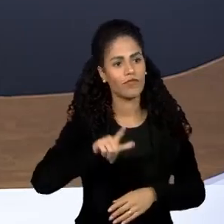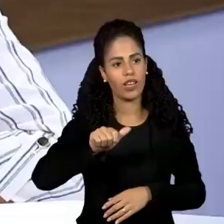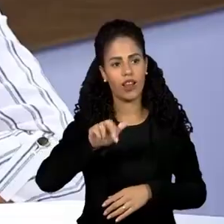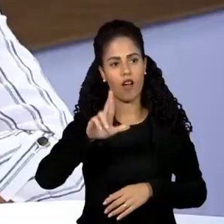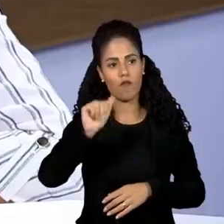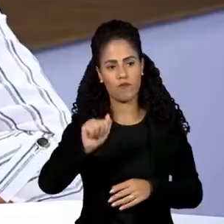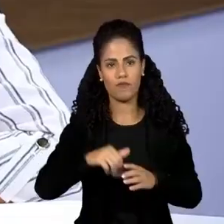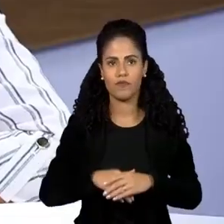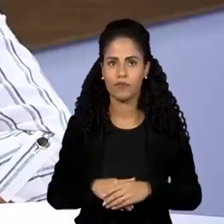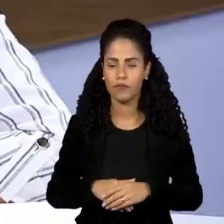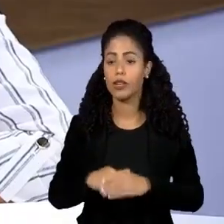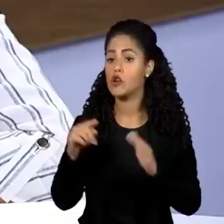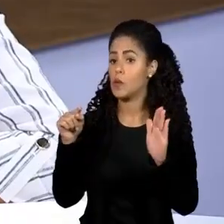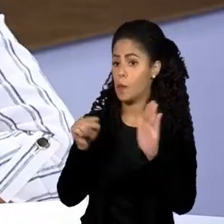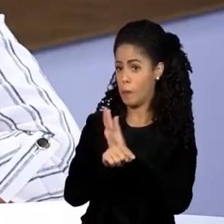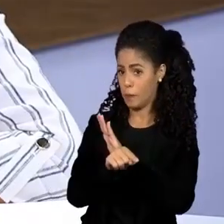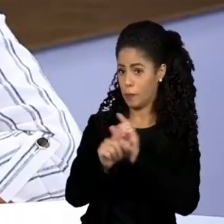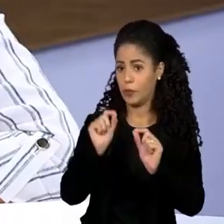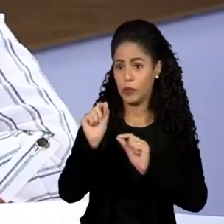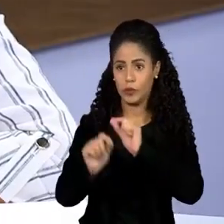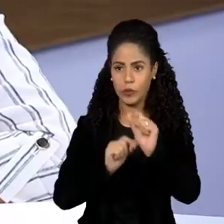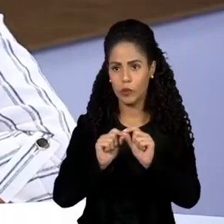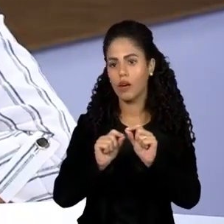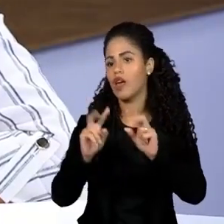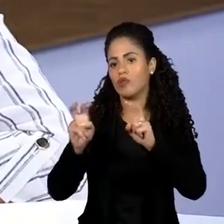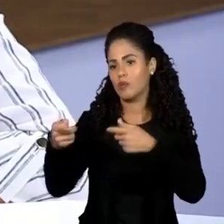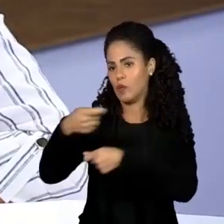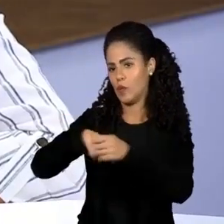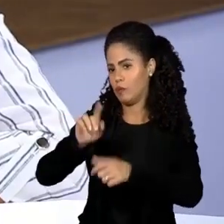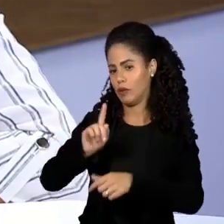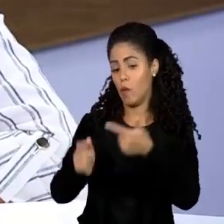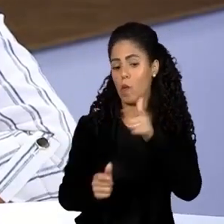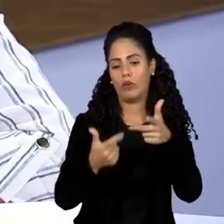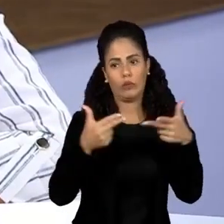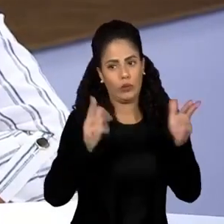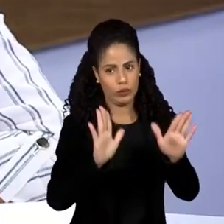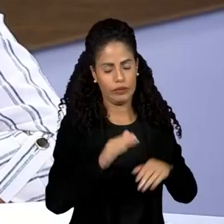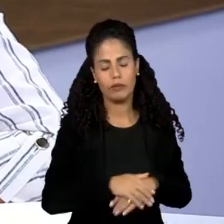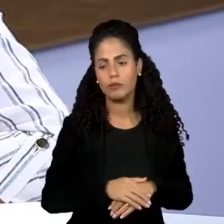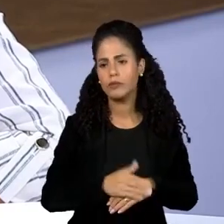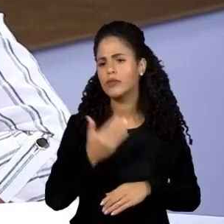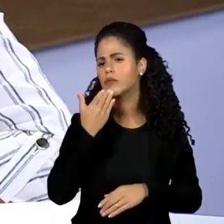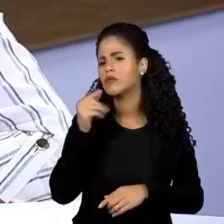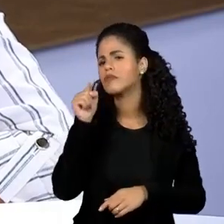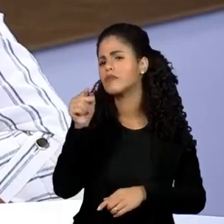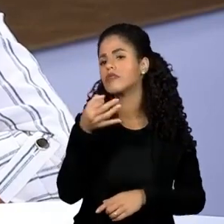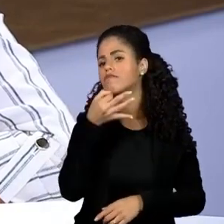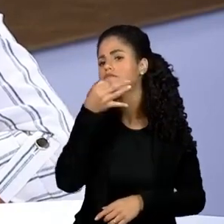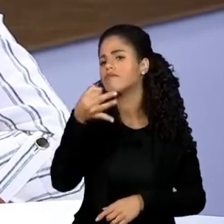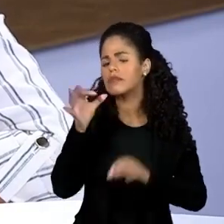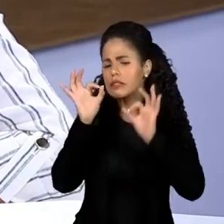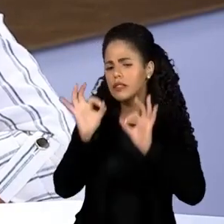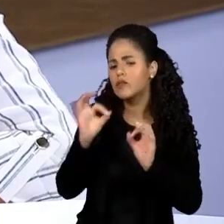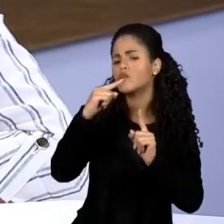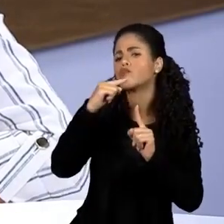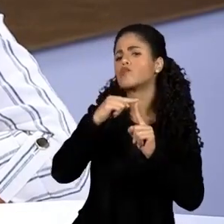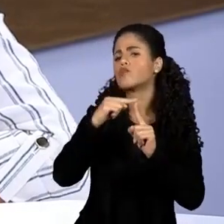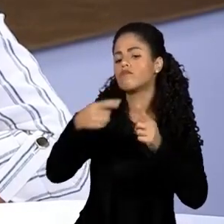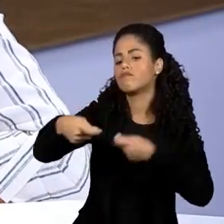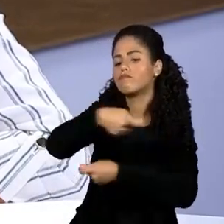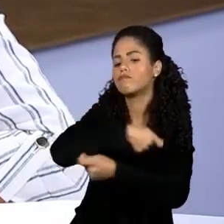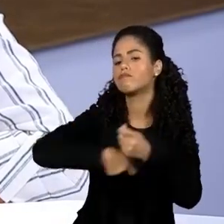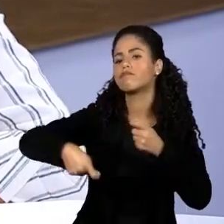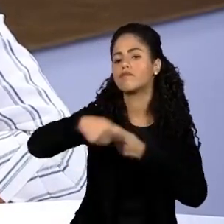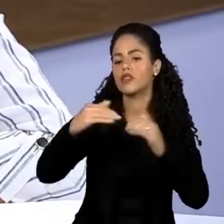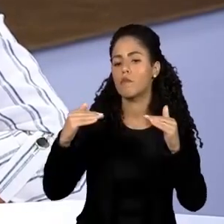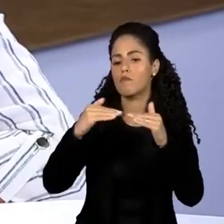I'm going to a question that is of economic I wanted to you, Joseph, define the economic model in